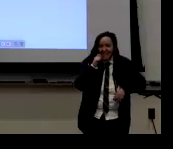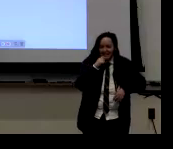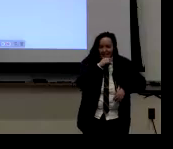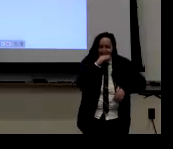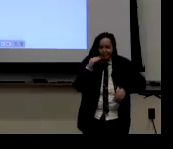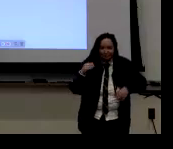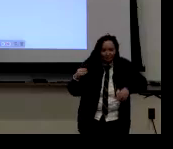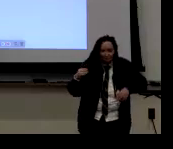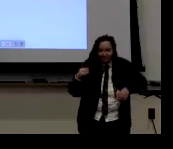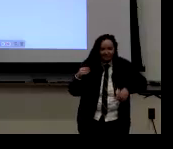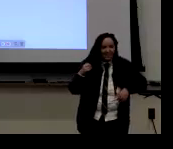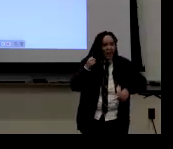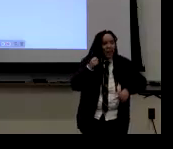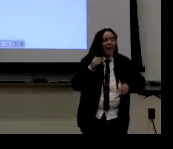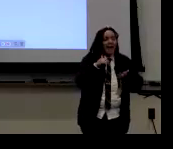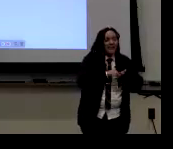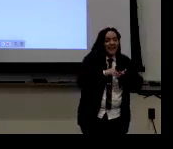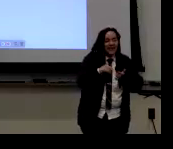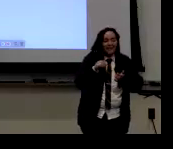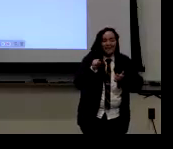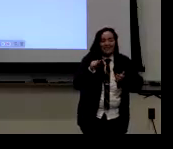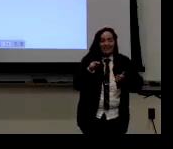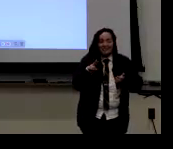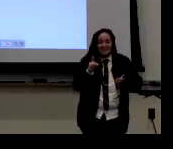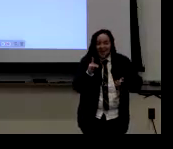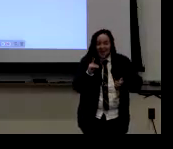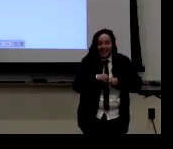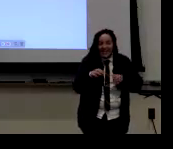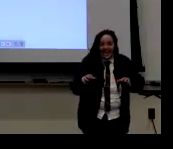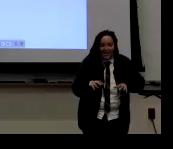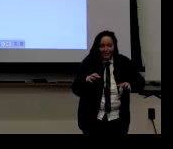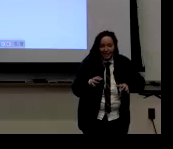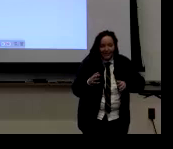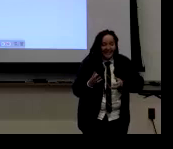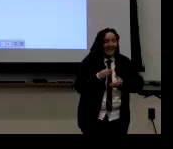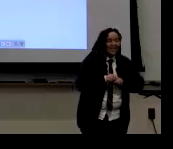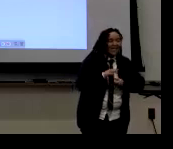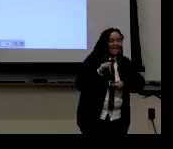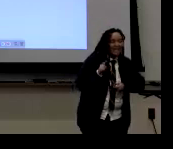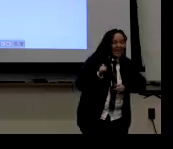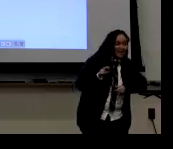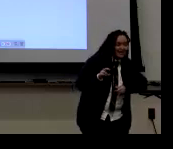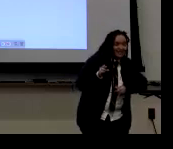Some people have more, you know, of a closed lips when they're signing,